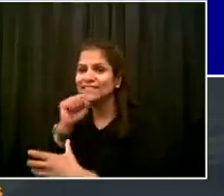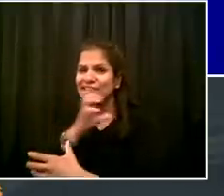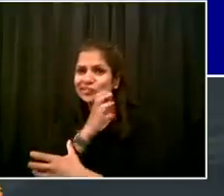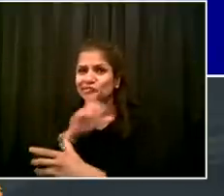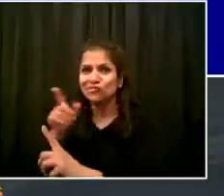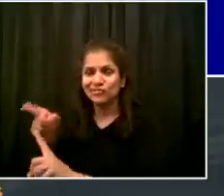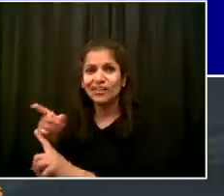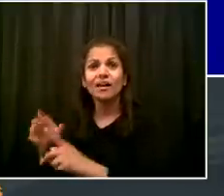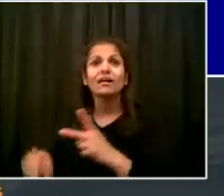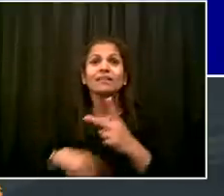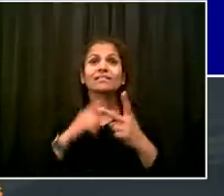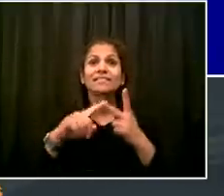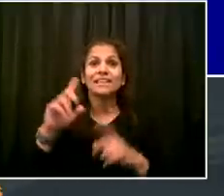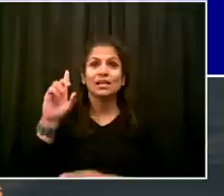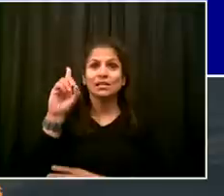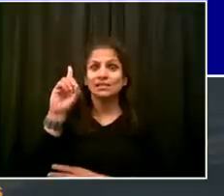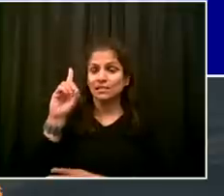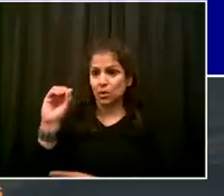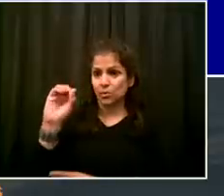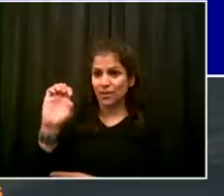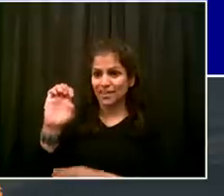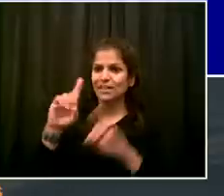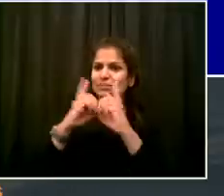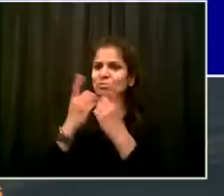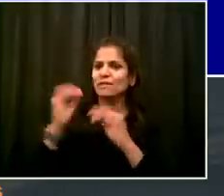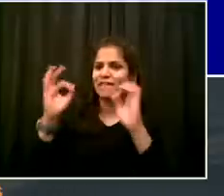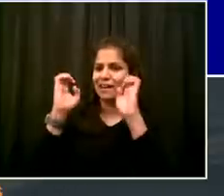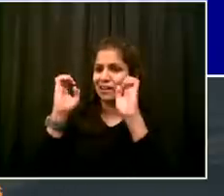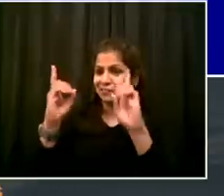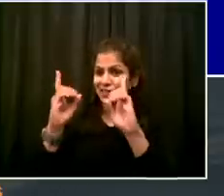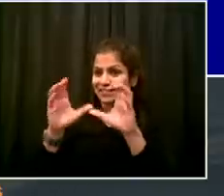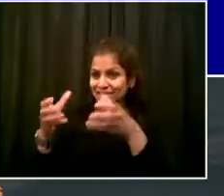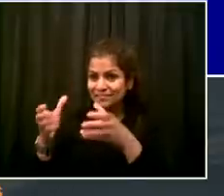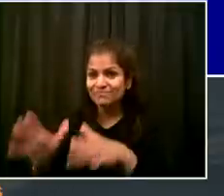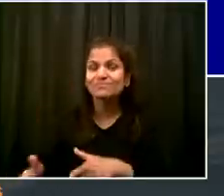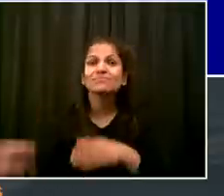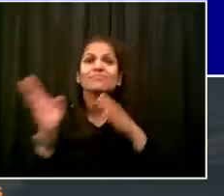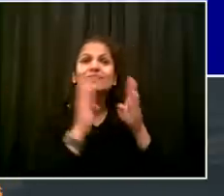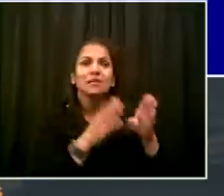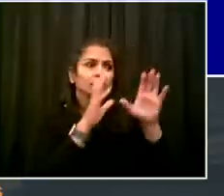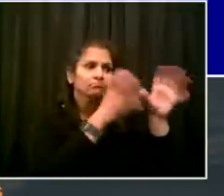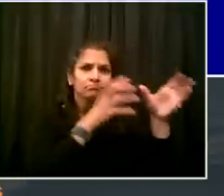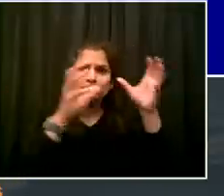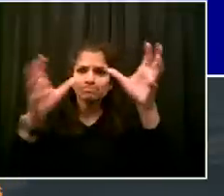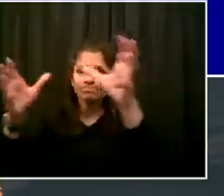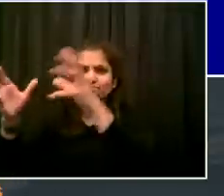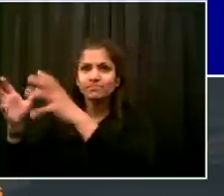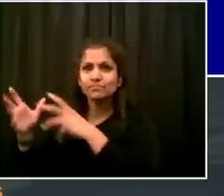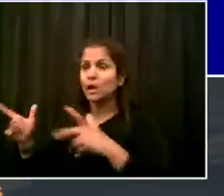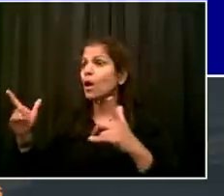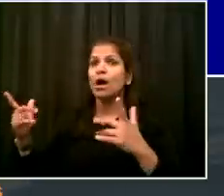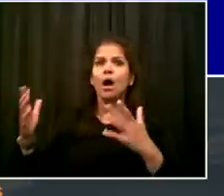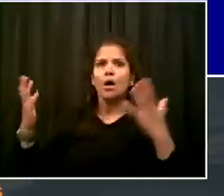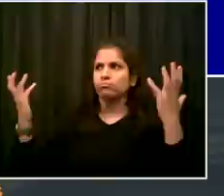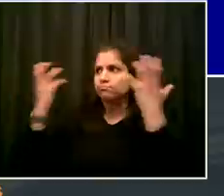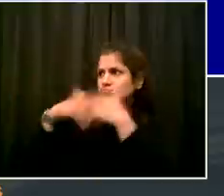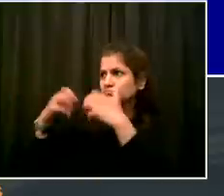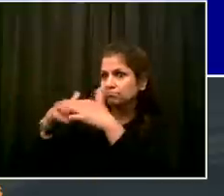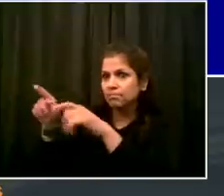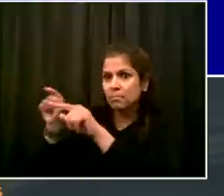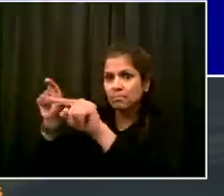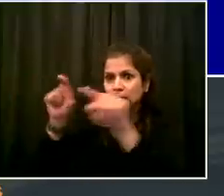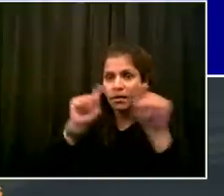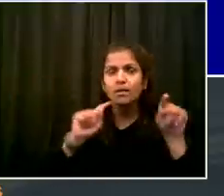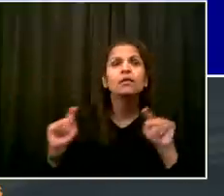senior centers in new ways to make sure that they could help get food out to seniors who need it. The folks at Emergency Management, who have